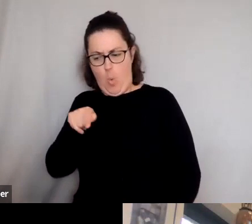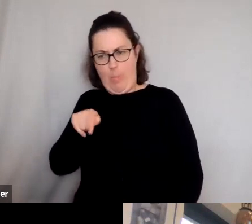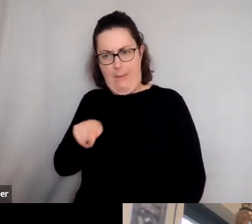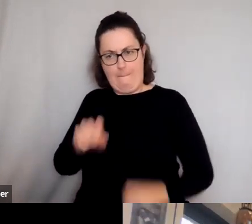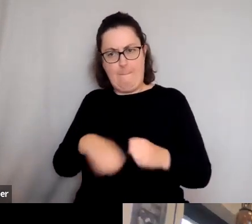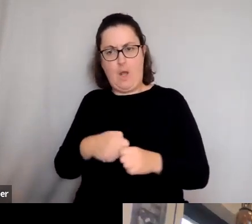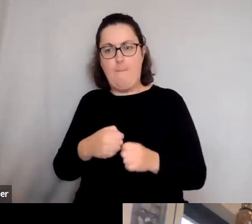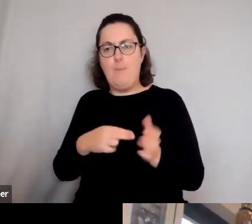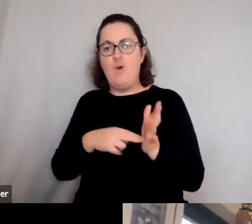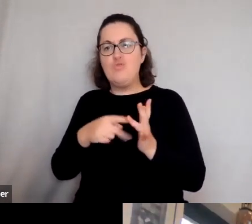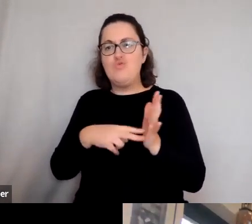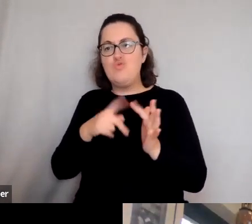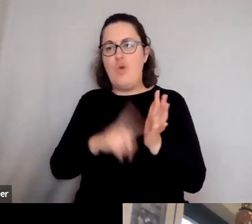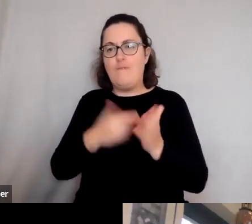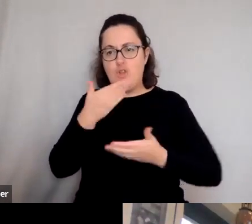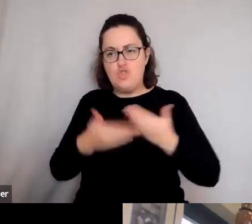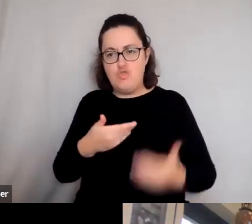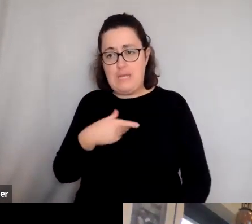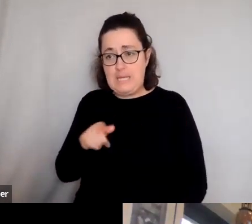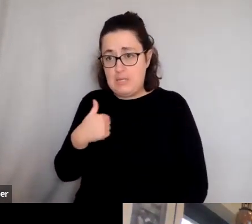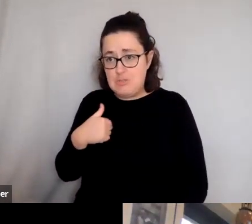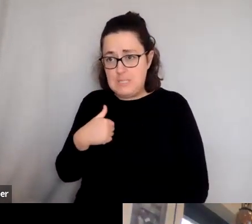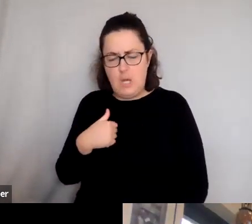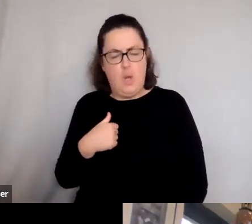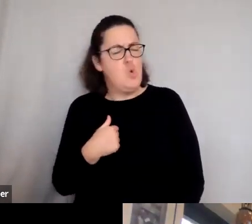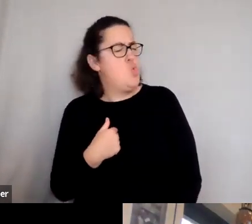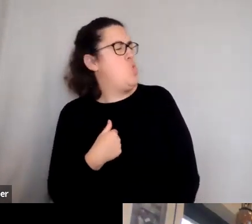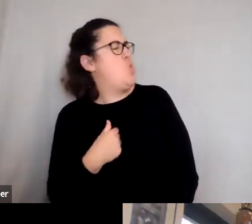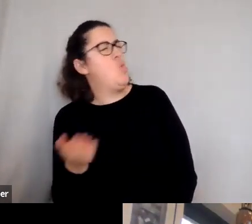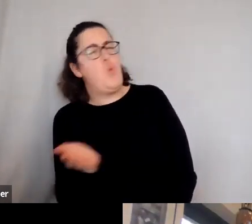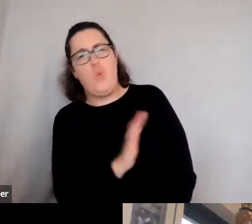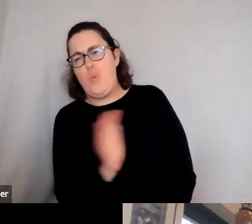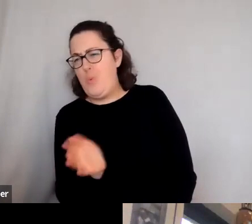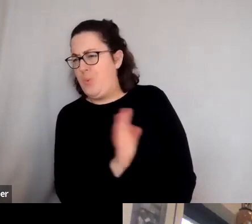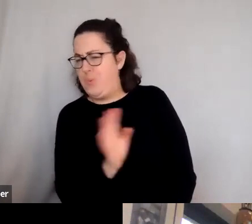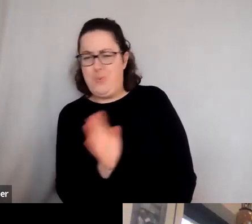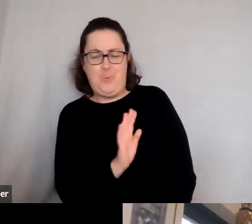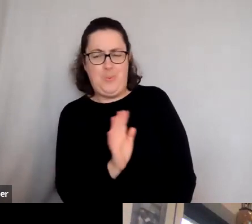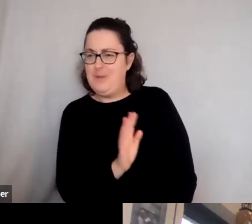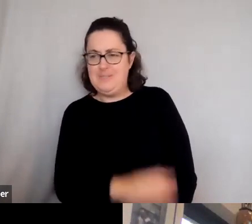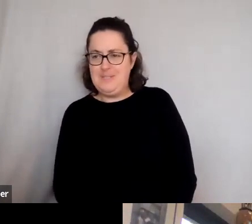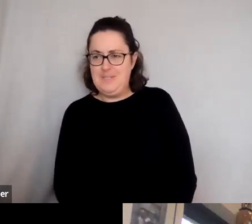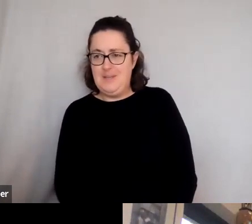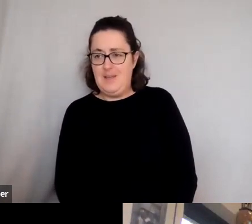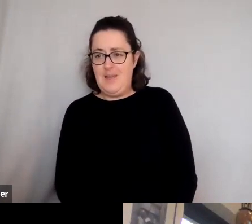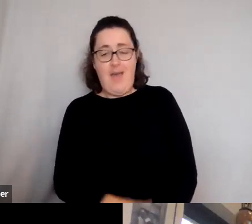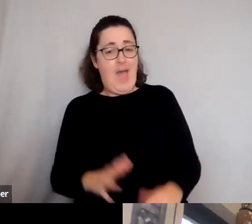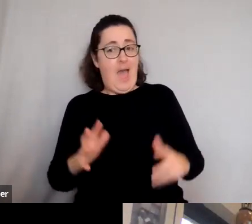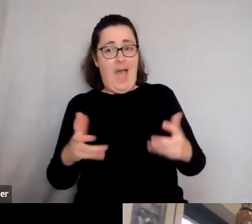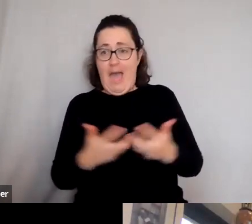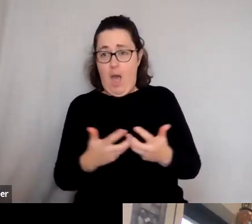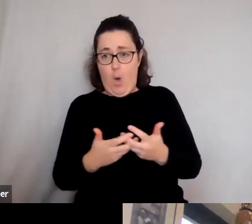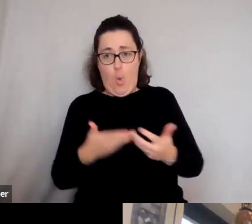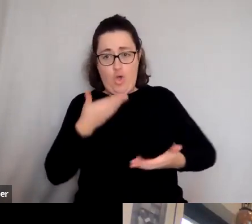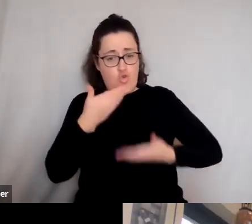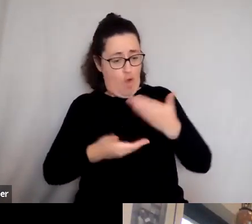novel out of it? Absolutely. No, I have no clue how you'd go about writing a